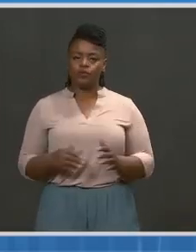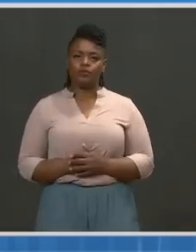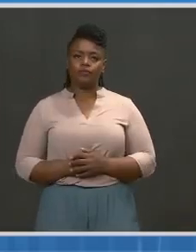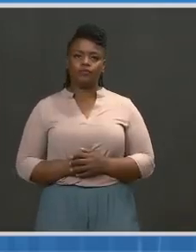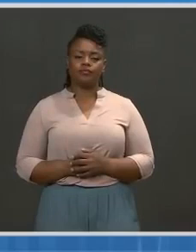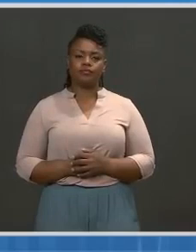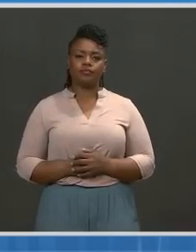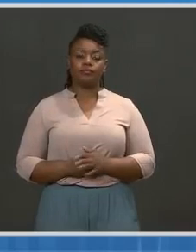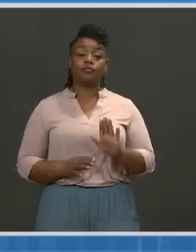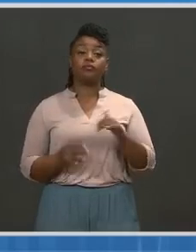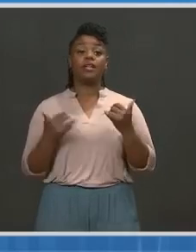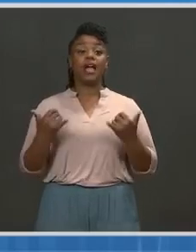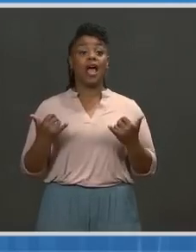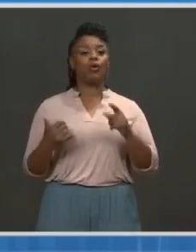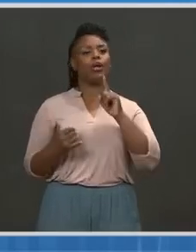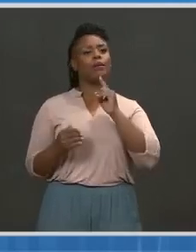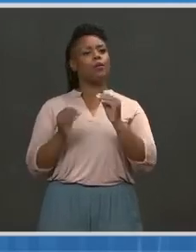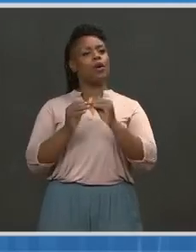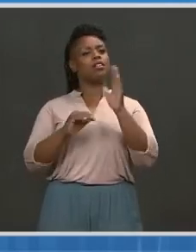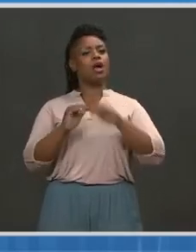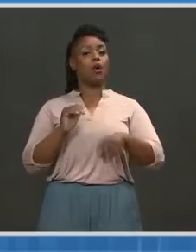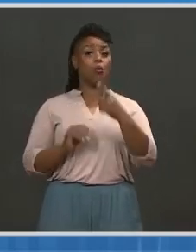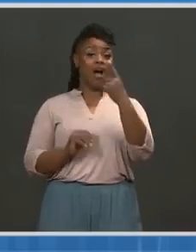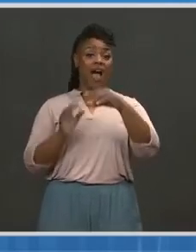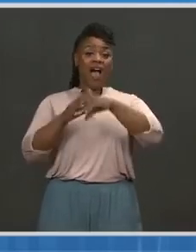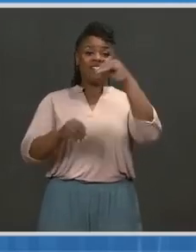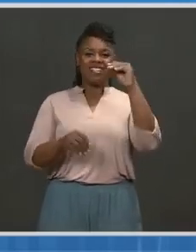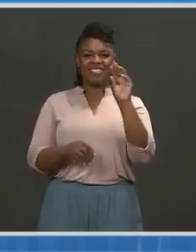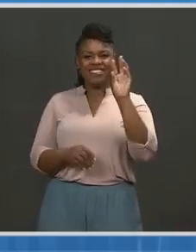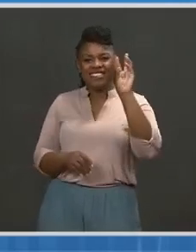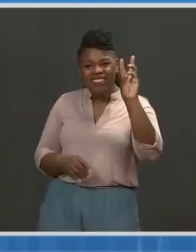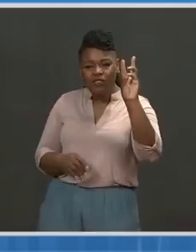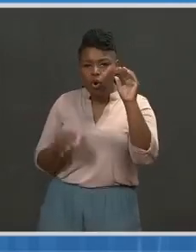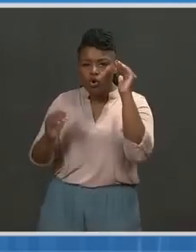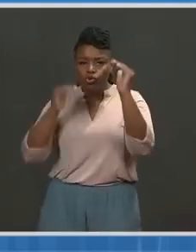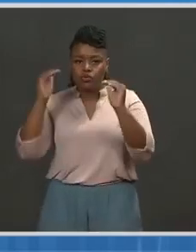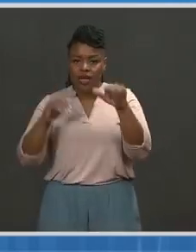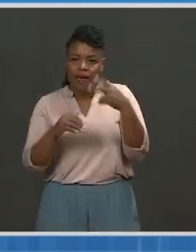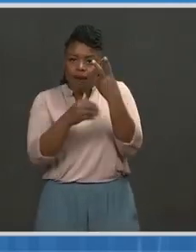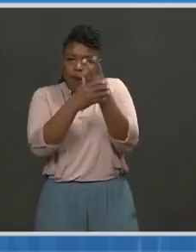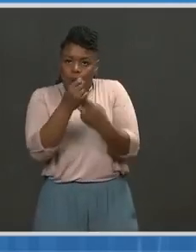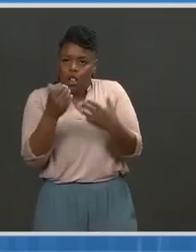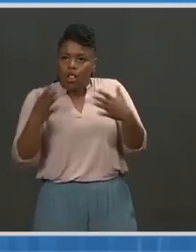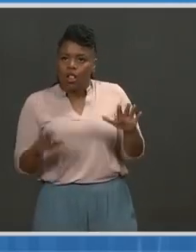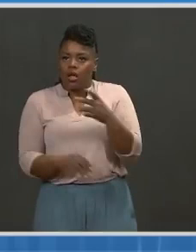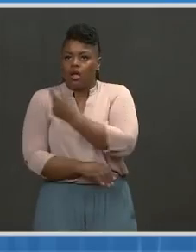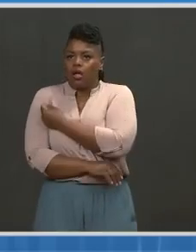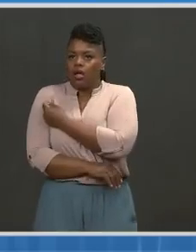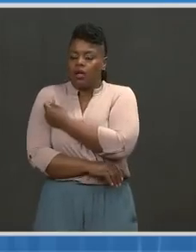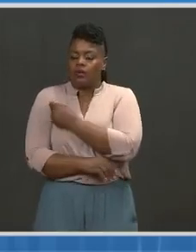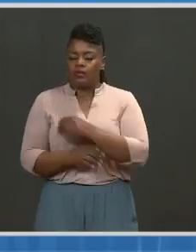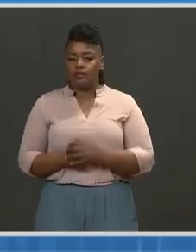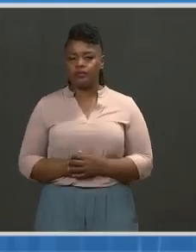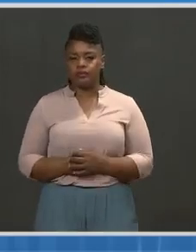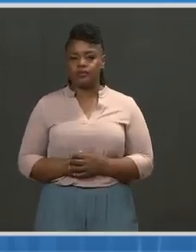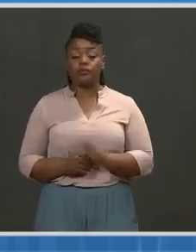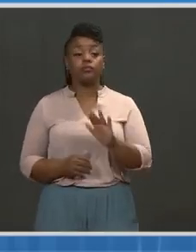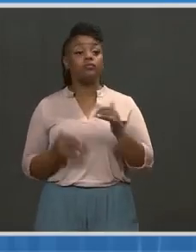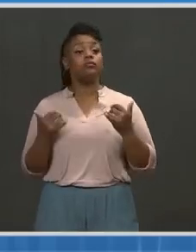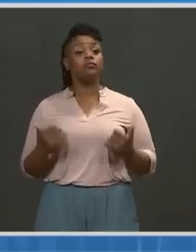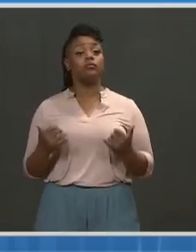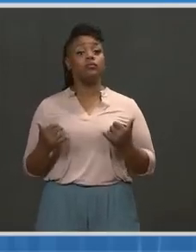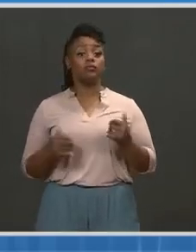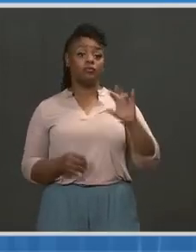people who've been fully vaccinated. That's better than one in six adults. Importantly, today we cross a